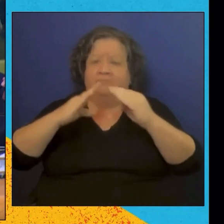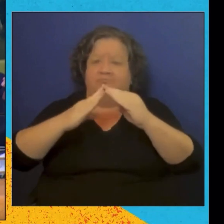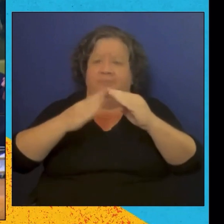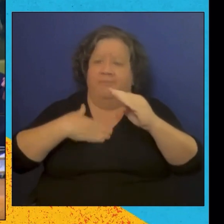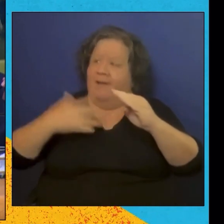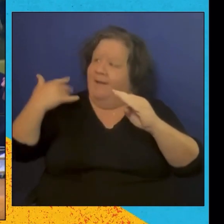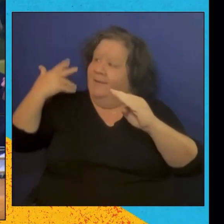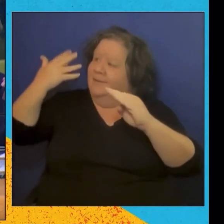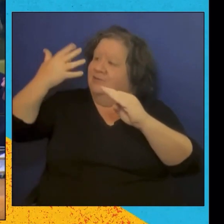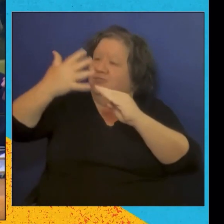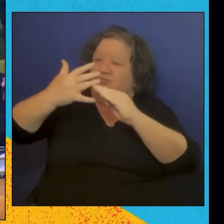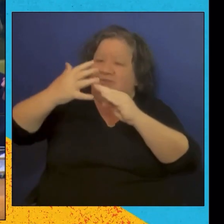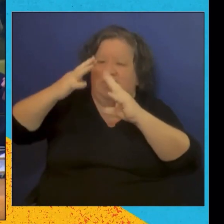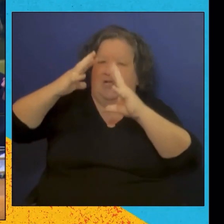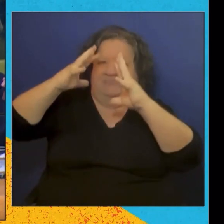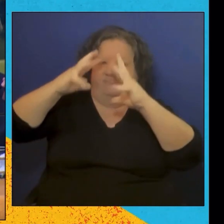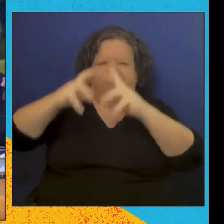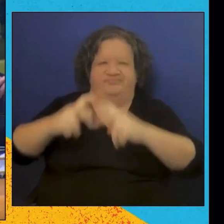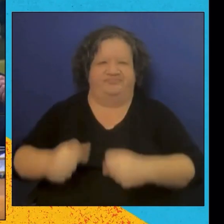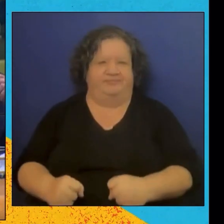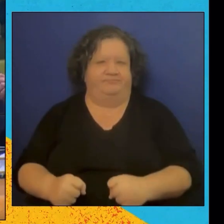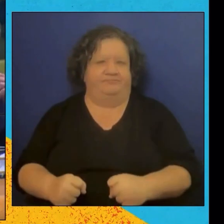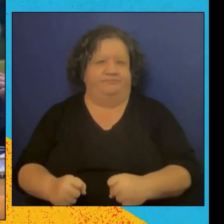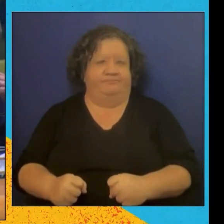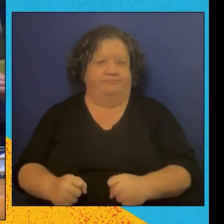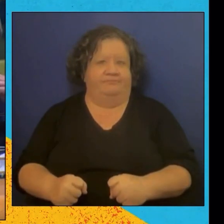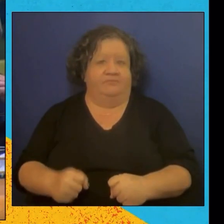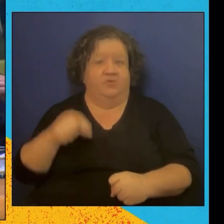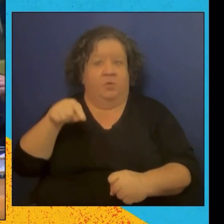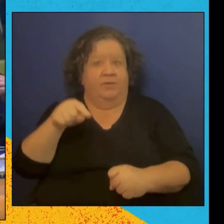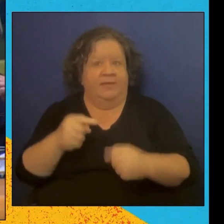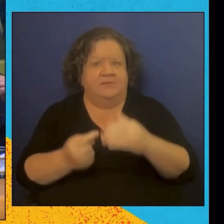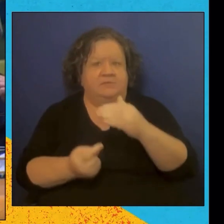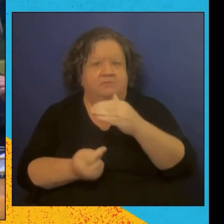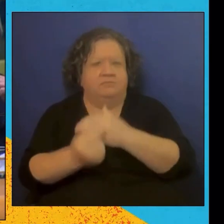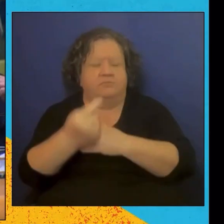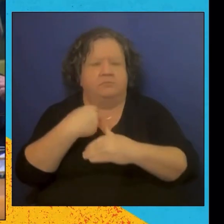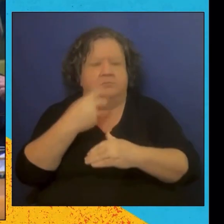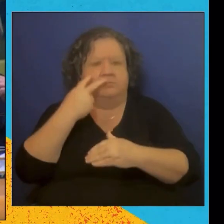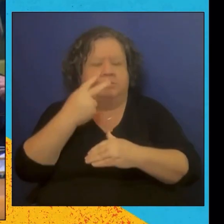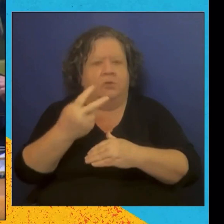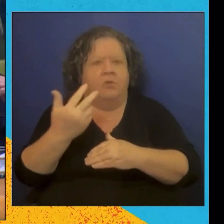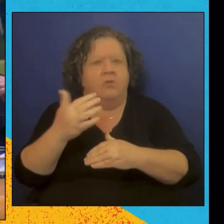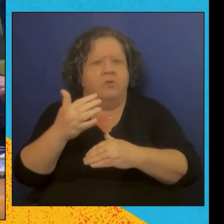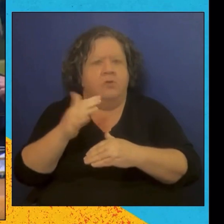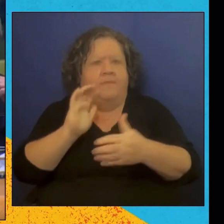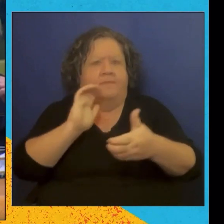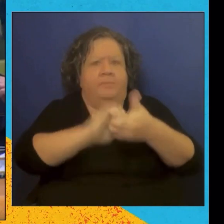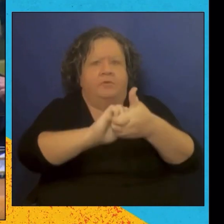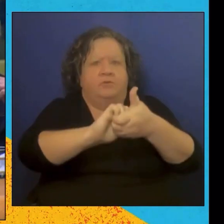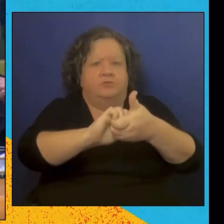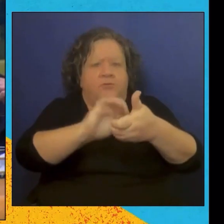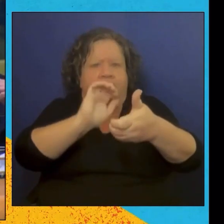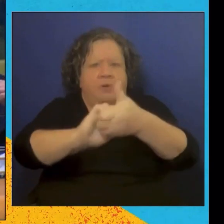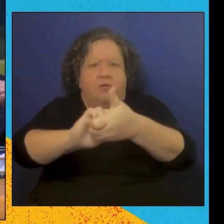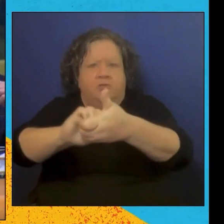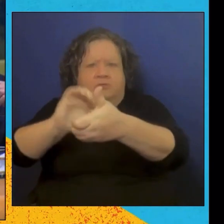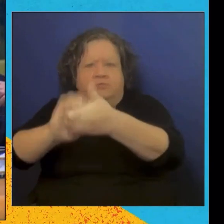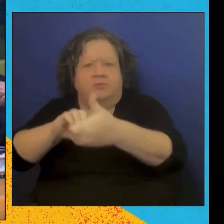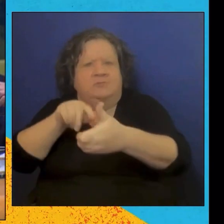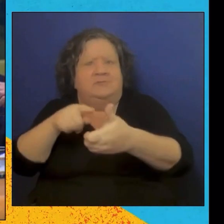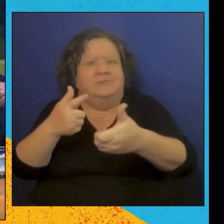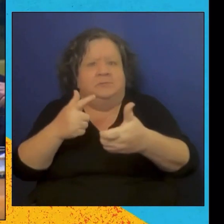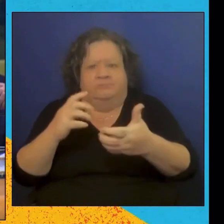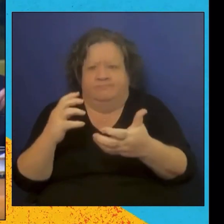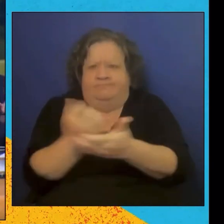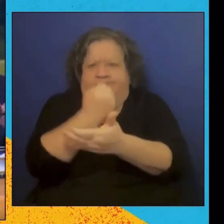However, it is important to note that these earthquakes become so deadly and destructive, not only because